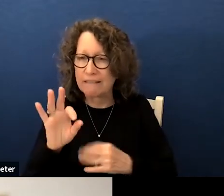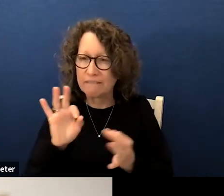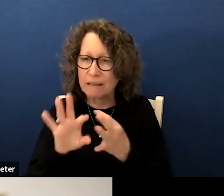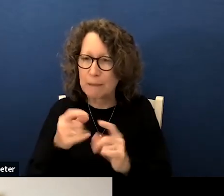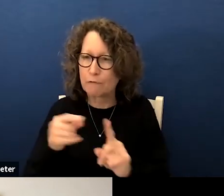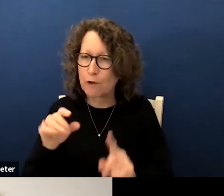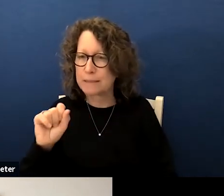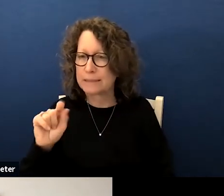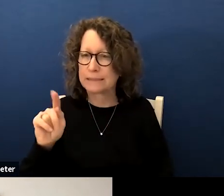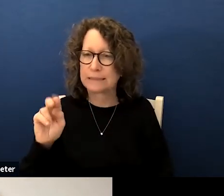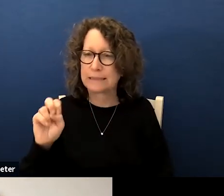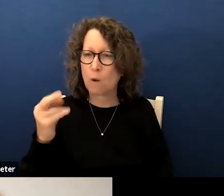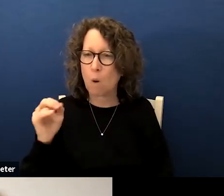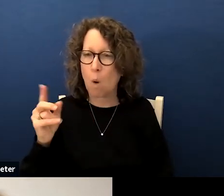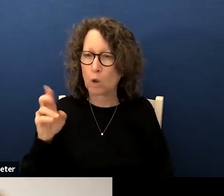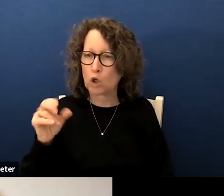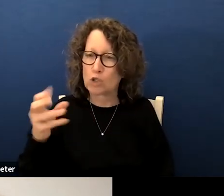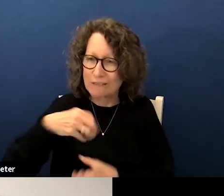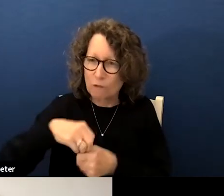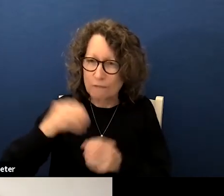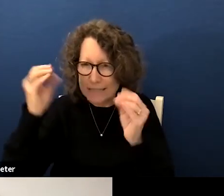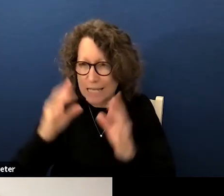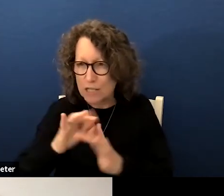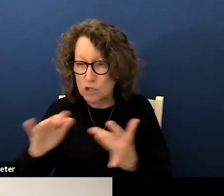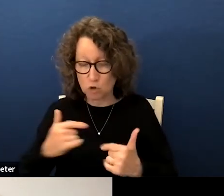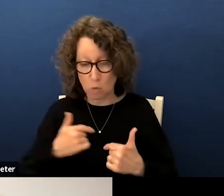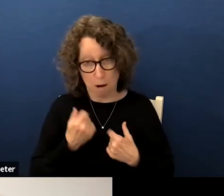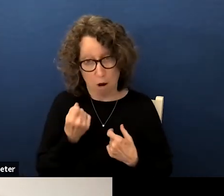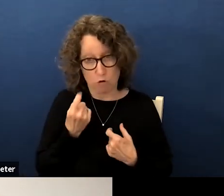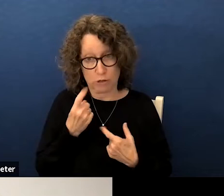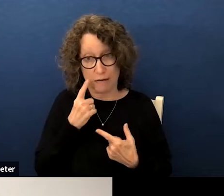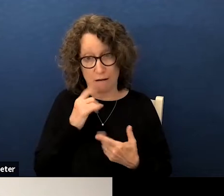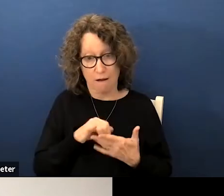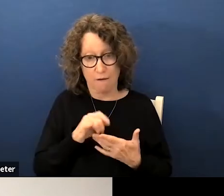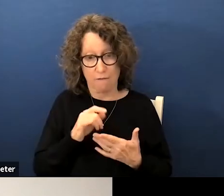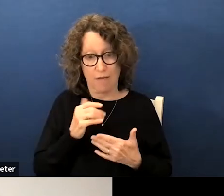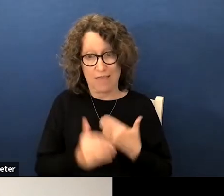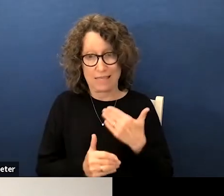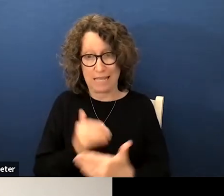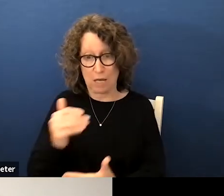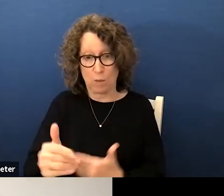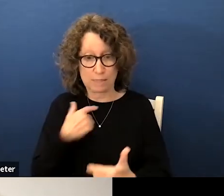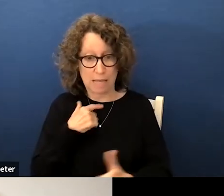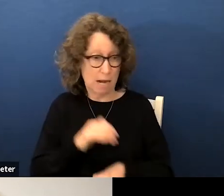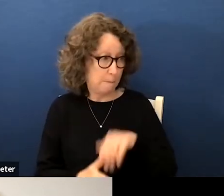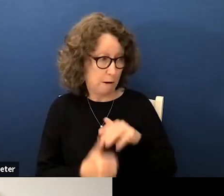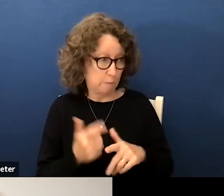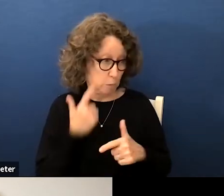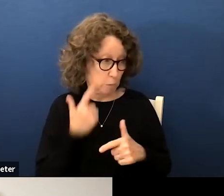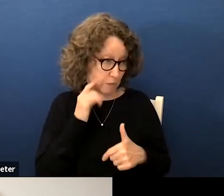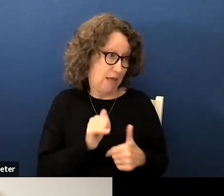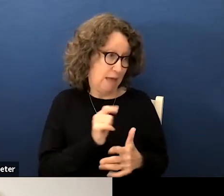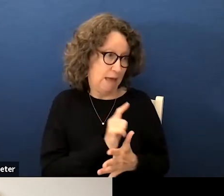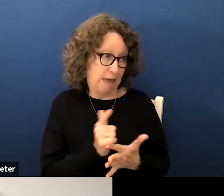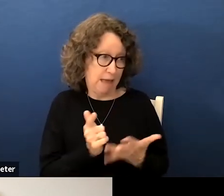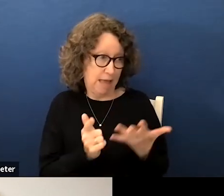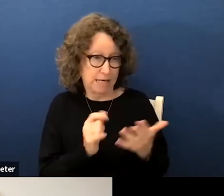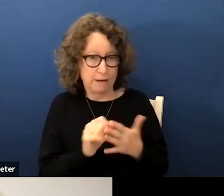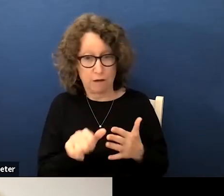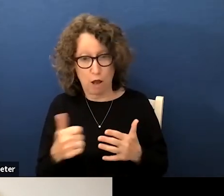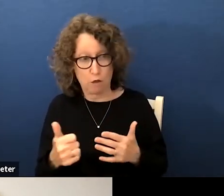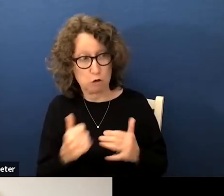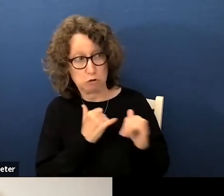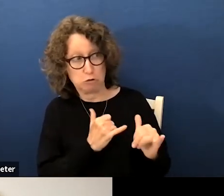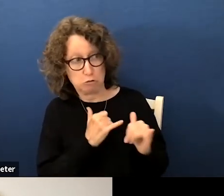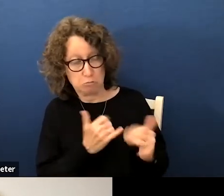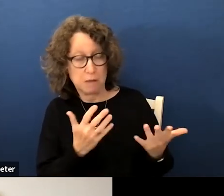involving teachers etc so that's my understanding of the sequence and i'm comfortable with that if if others are as